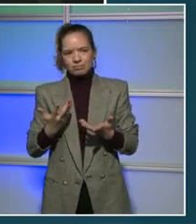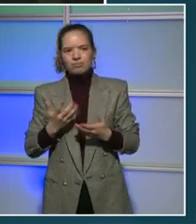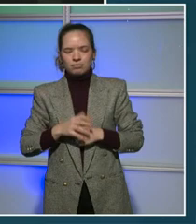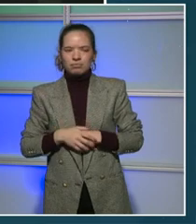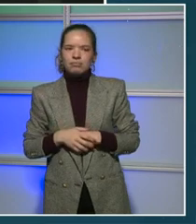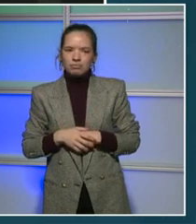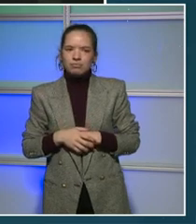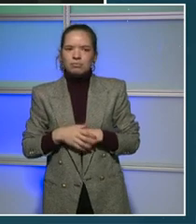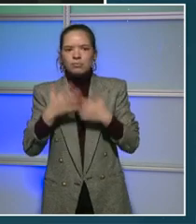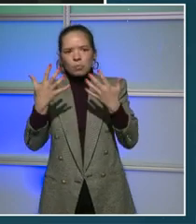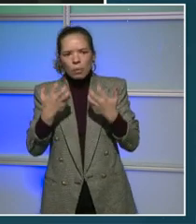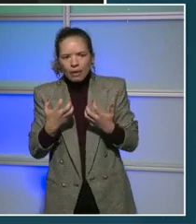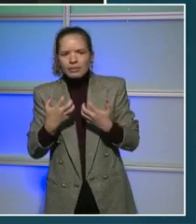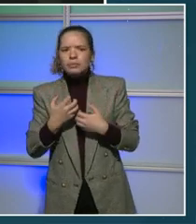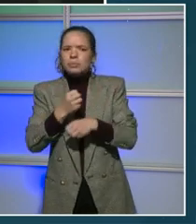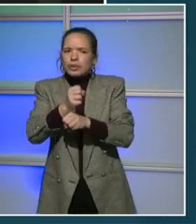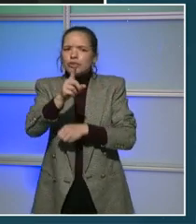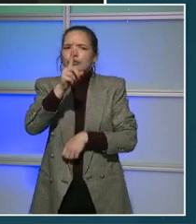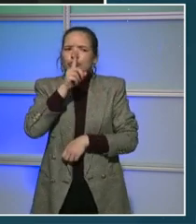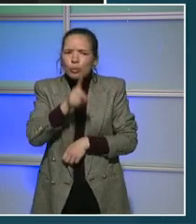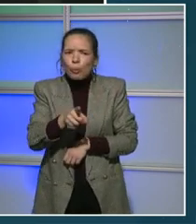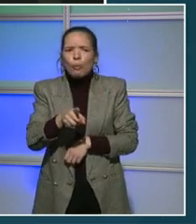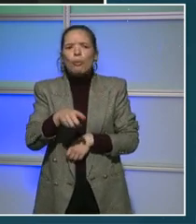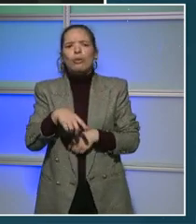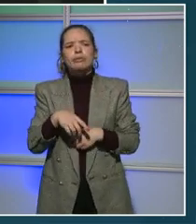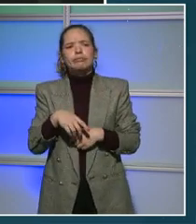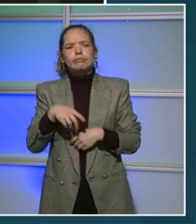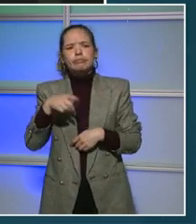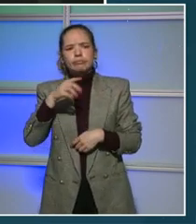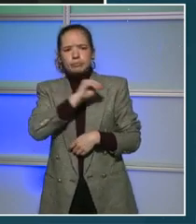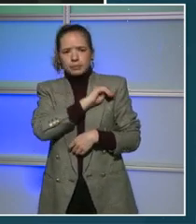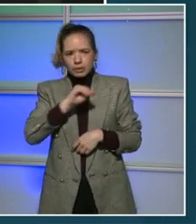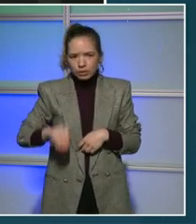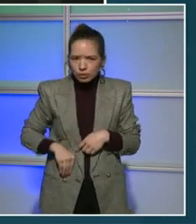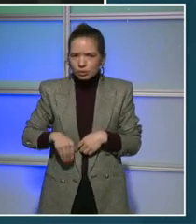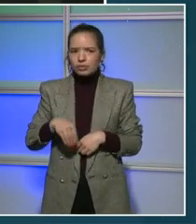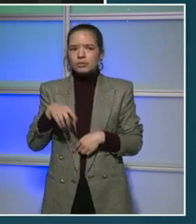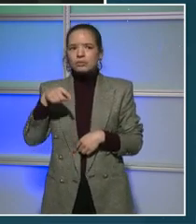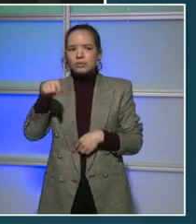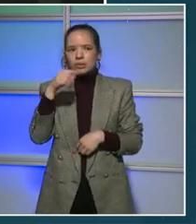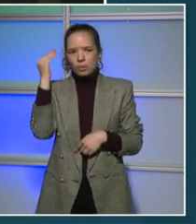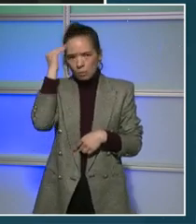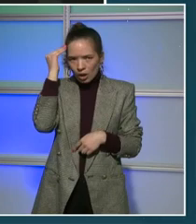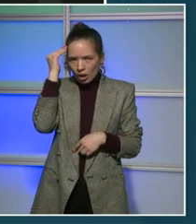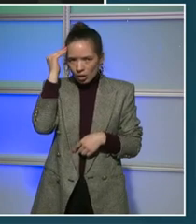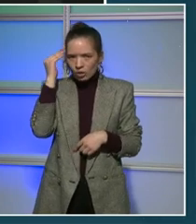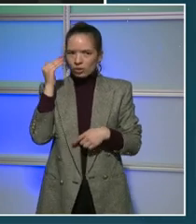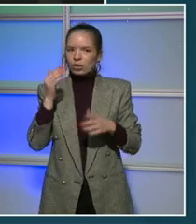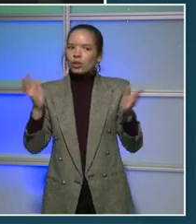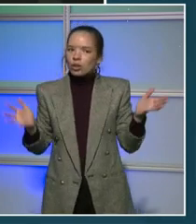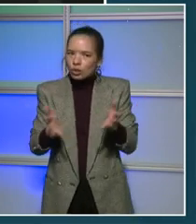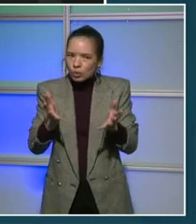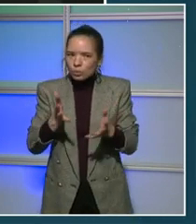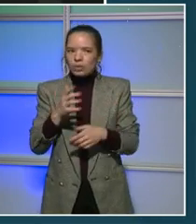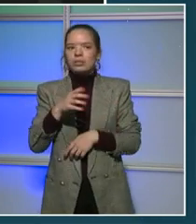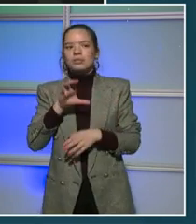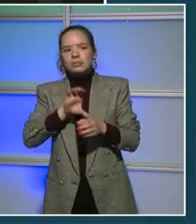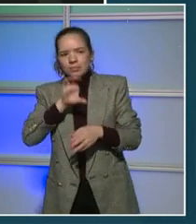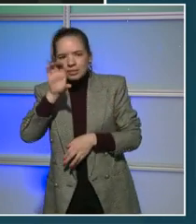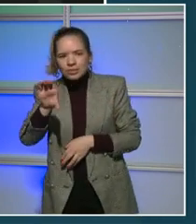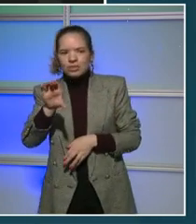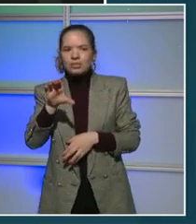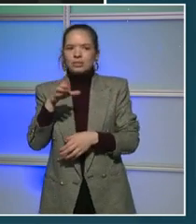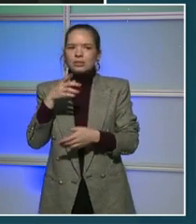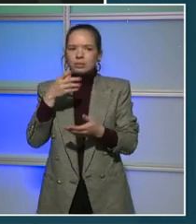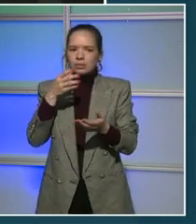empower our community and our community-based organizations to do some of this work on the ground as they are the experts. And